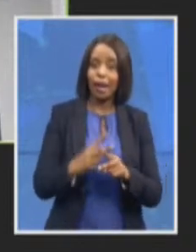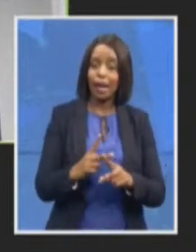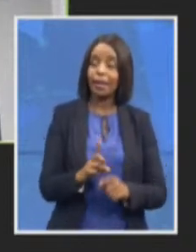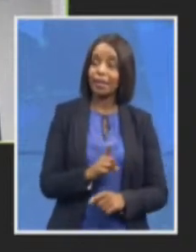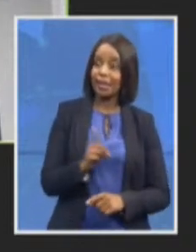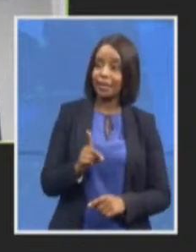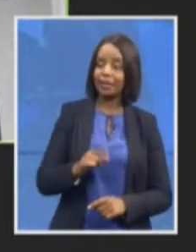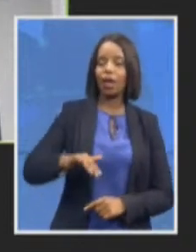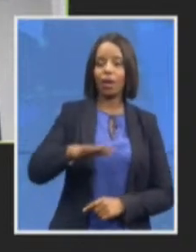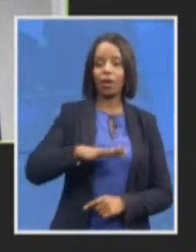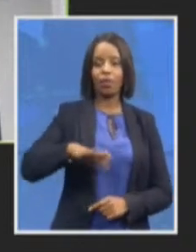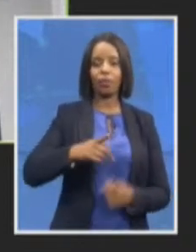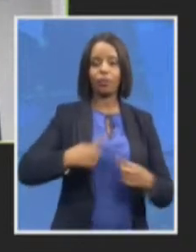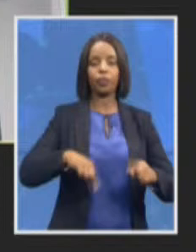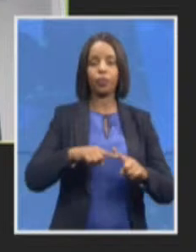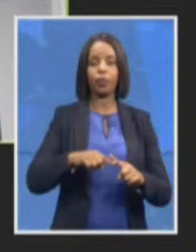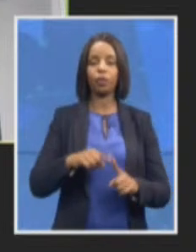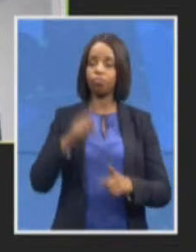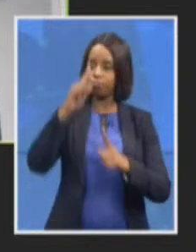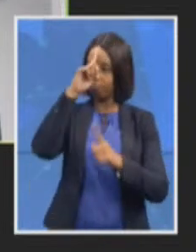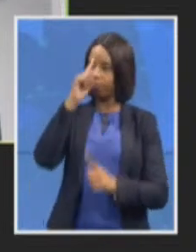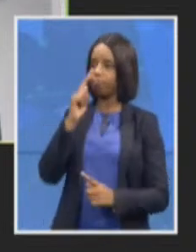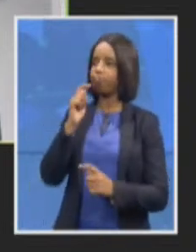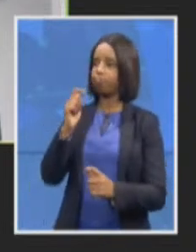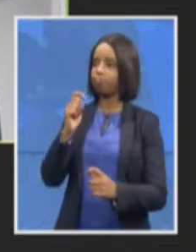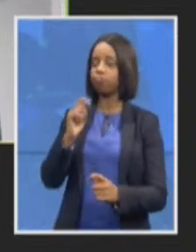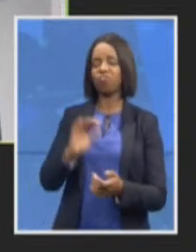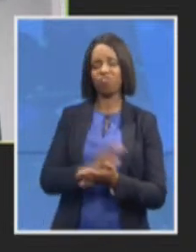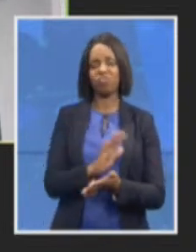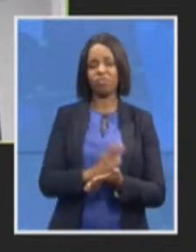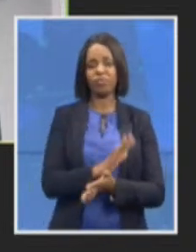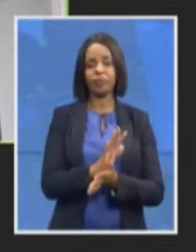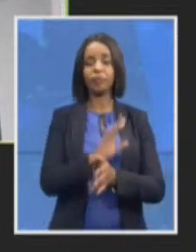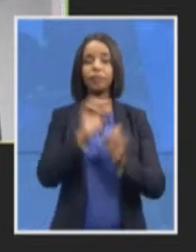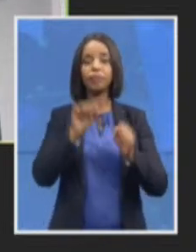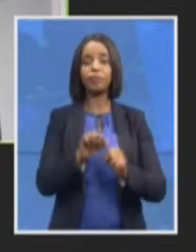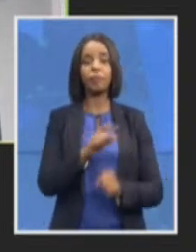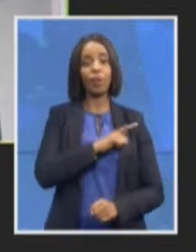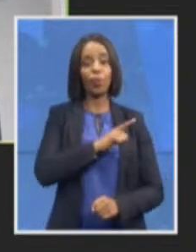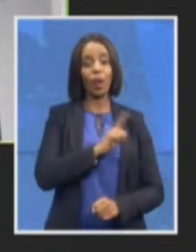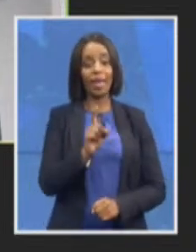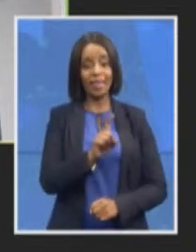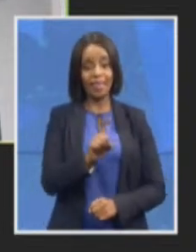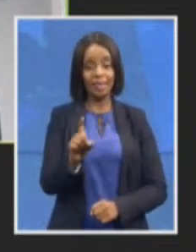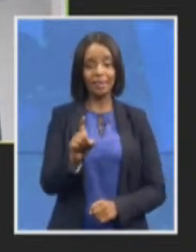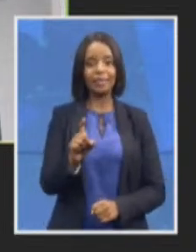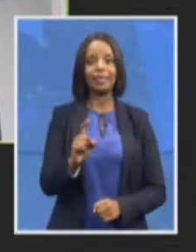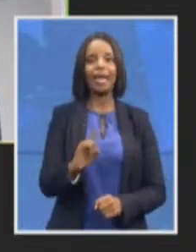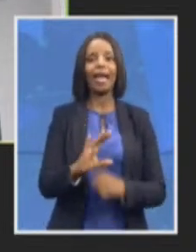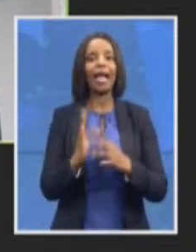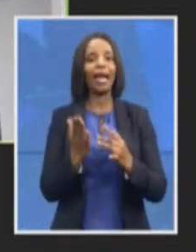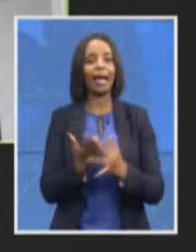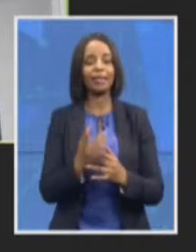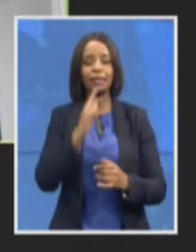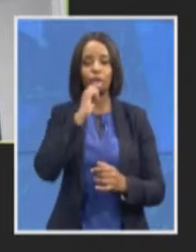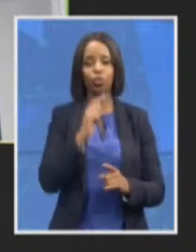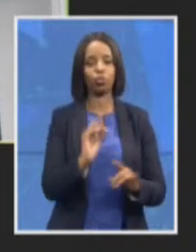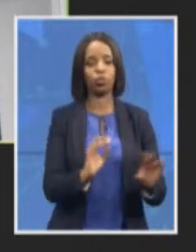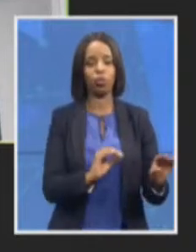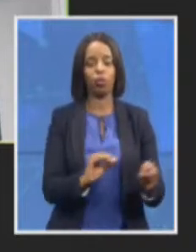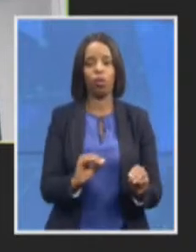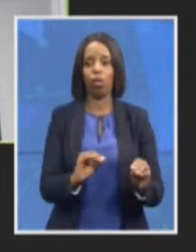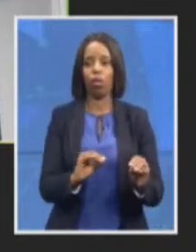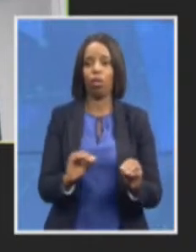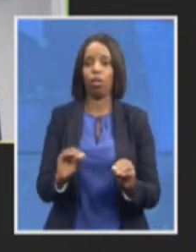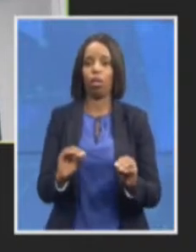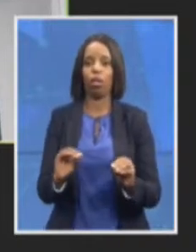that these cases have taken a long time to come to well there are a few cases that have come to court